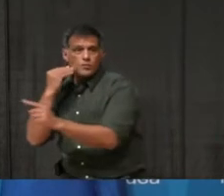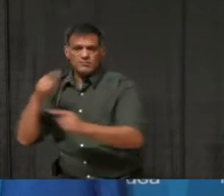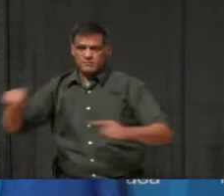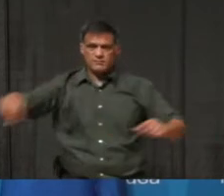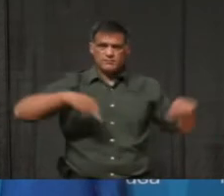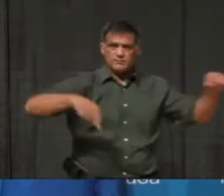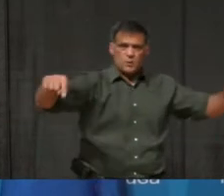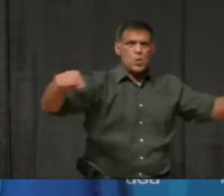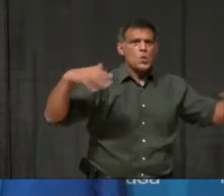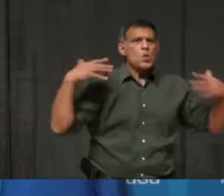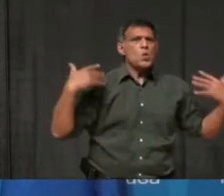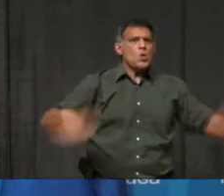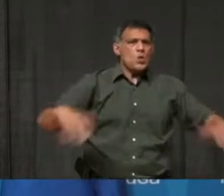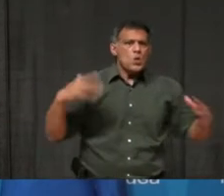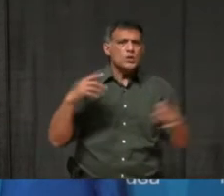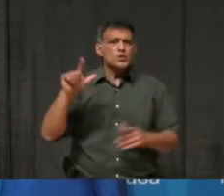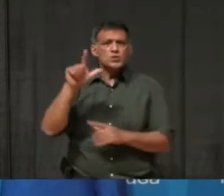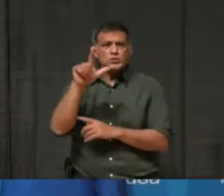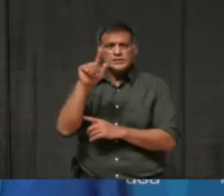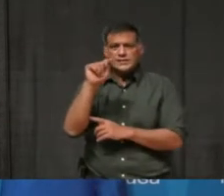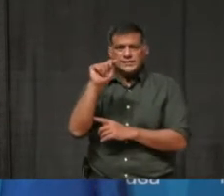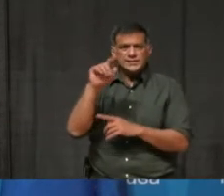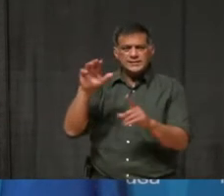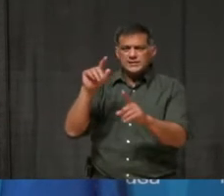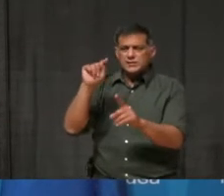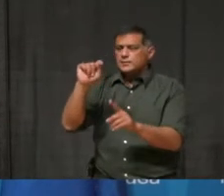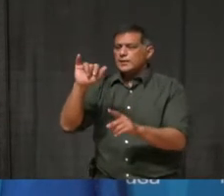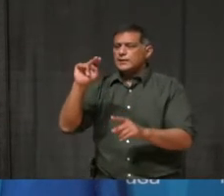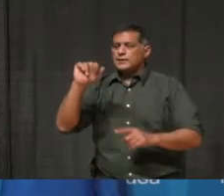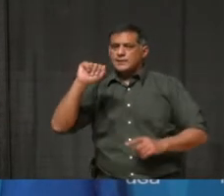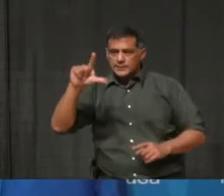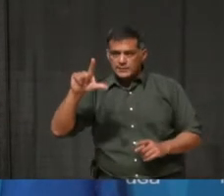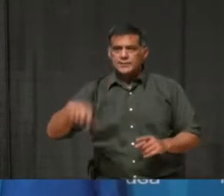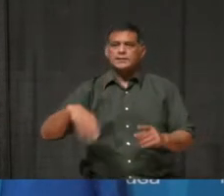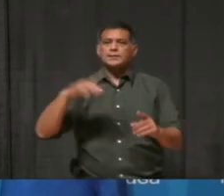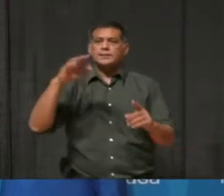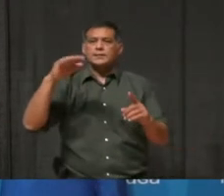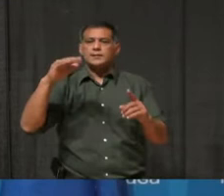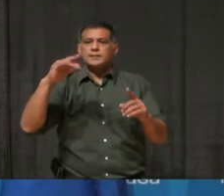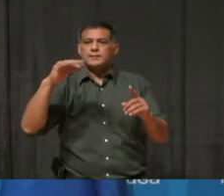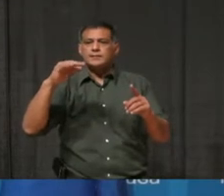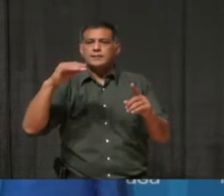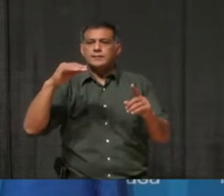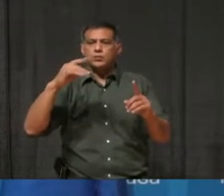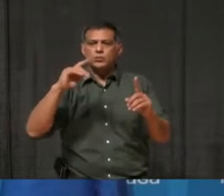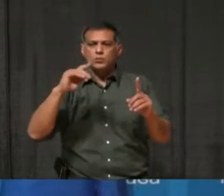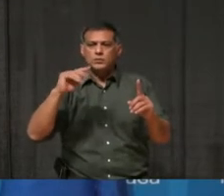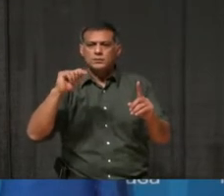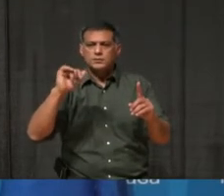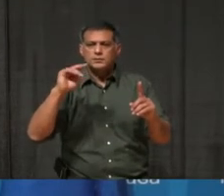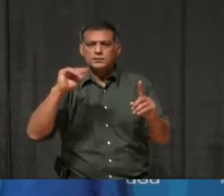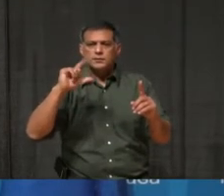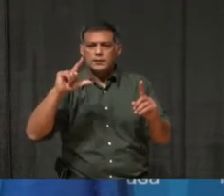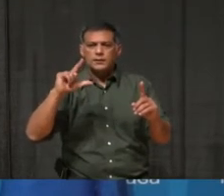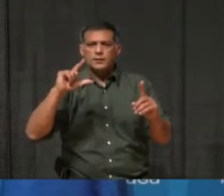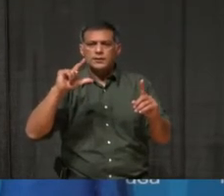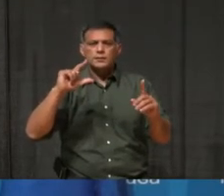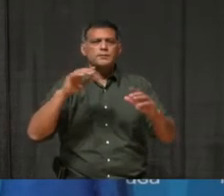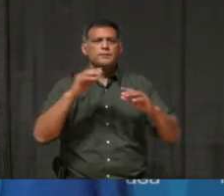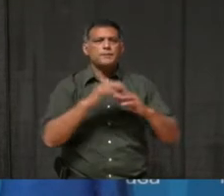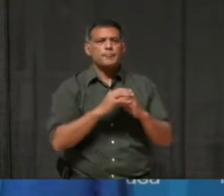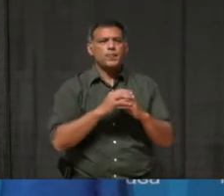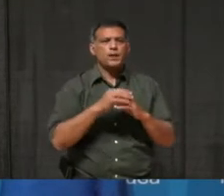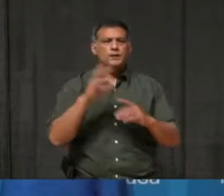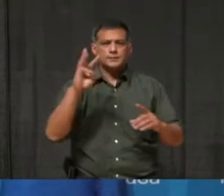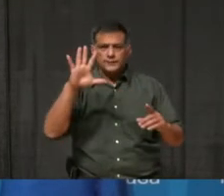with more than 90 residents and 60 staff testing positive for COVID. I know COVID fatigue